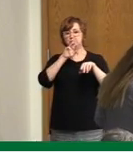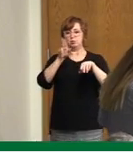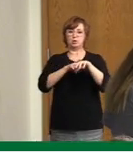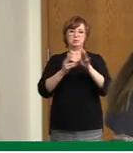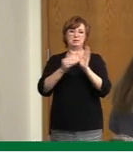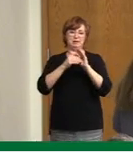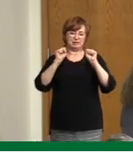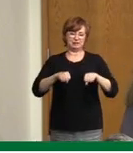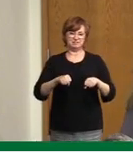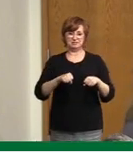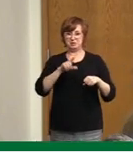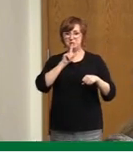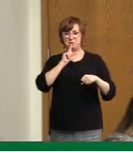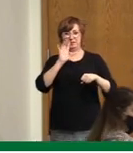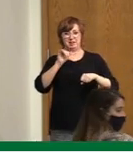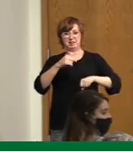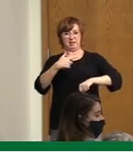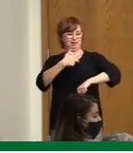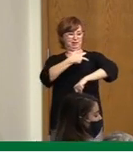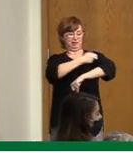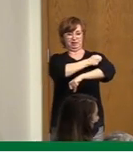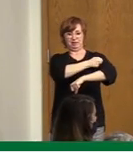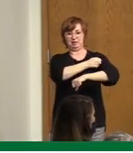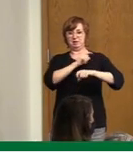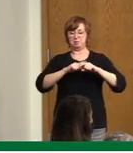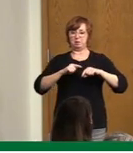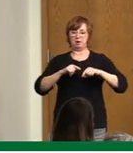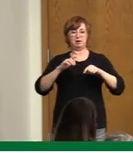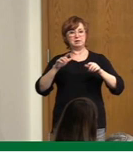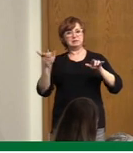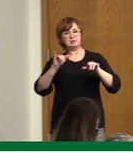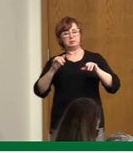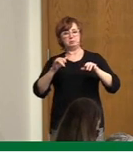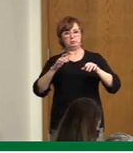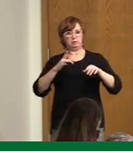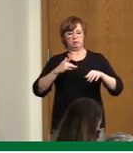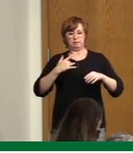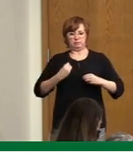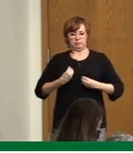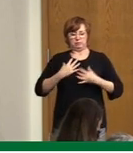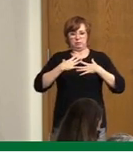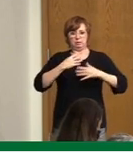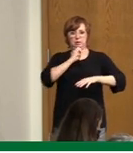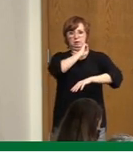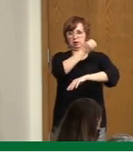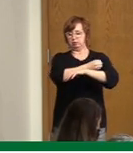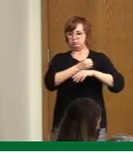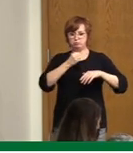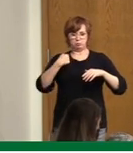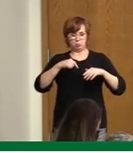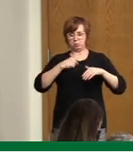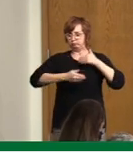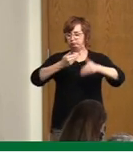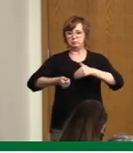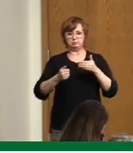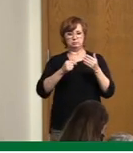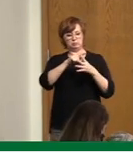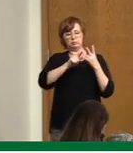And be ready to deliver that shot in the arm as soon as the federal government starts getting us that vaccine.